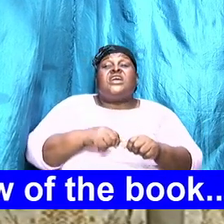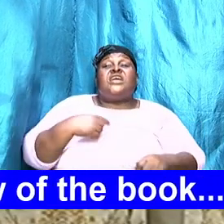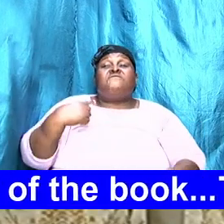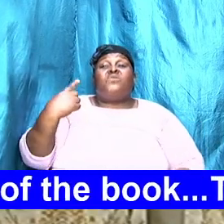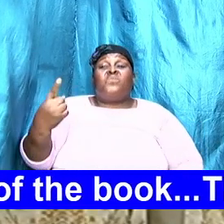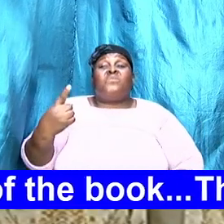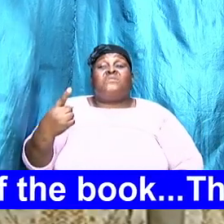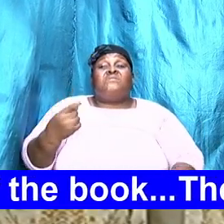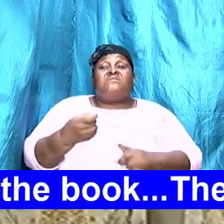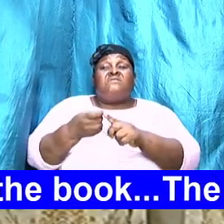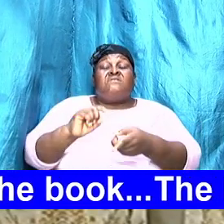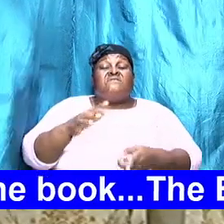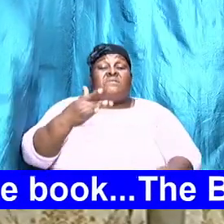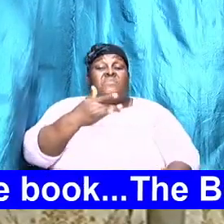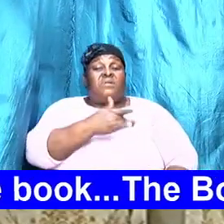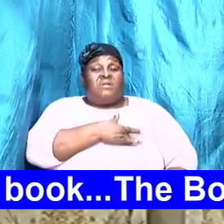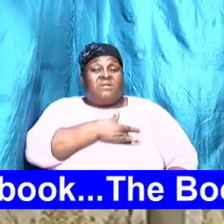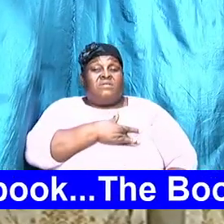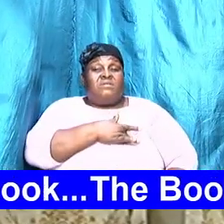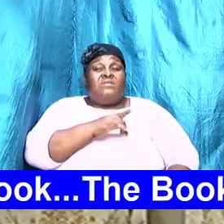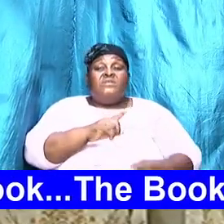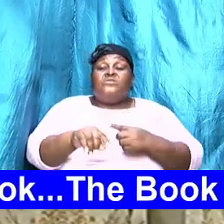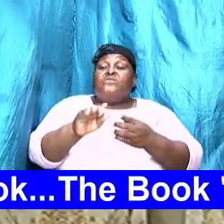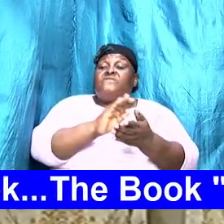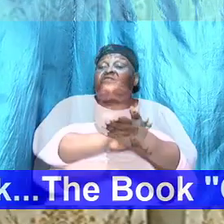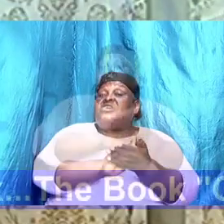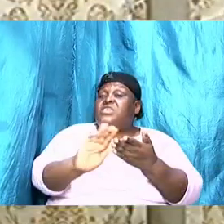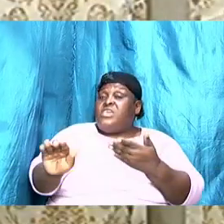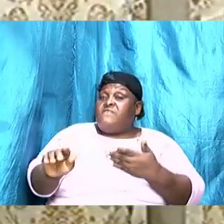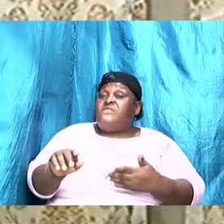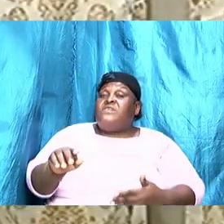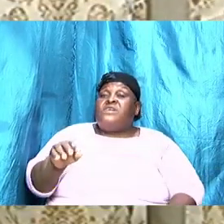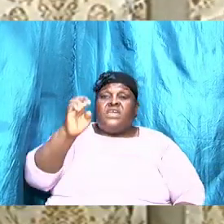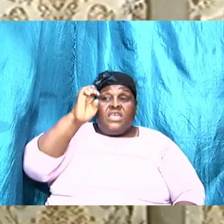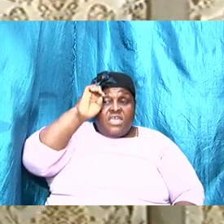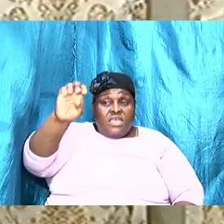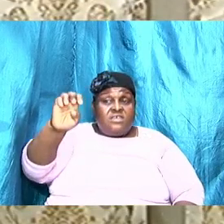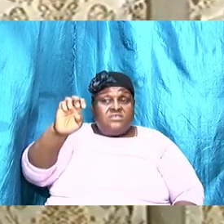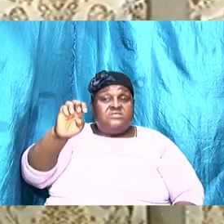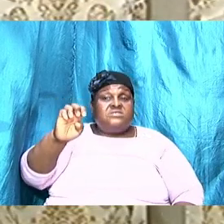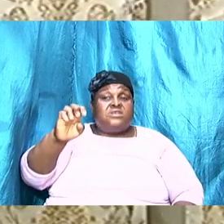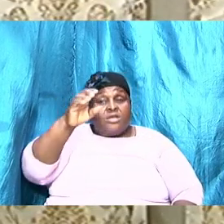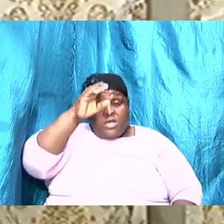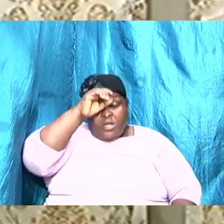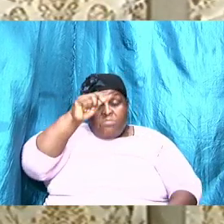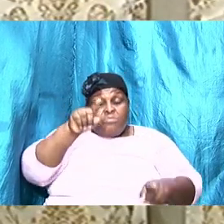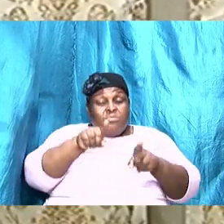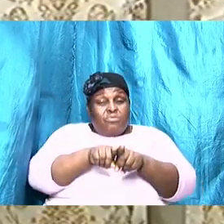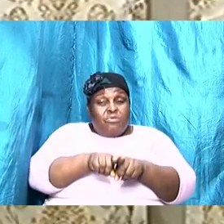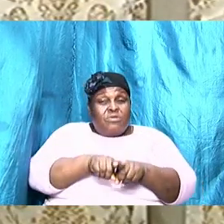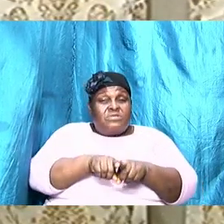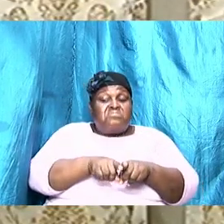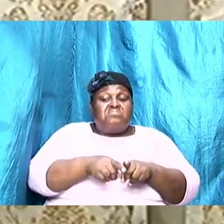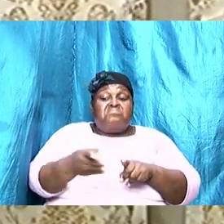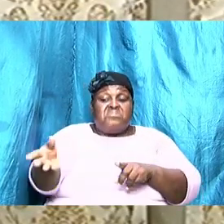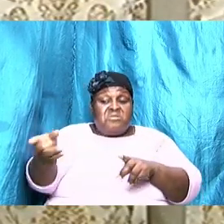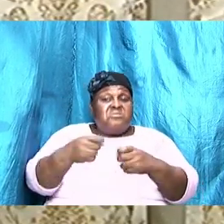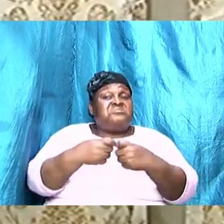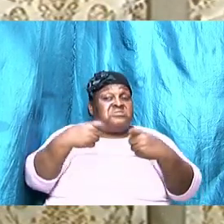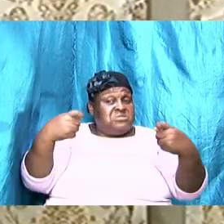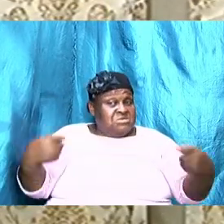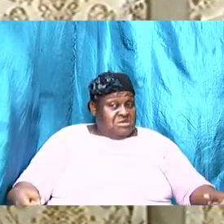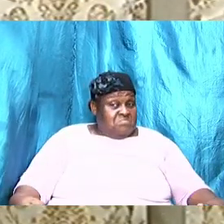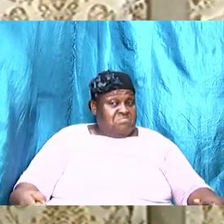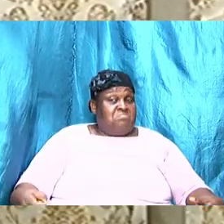our hearts are to forgive his brother their trespasses it is